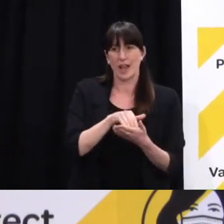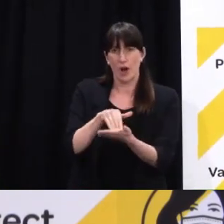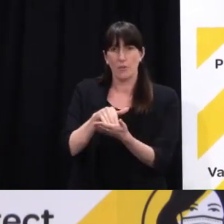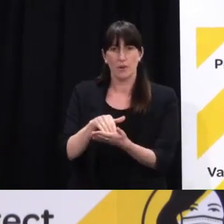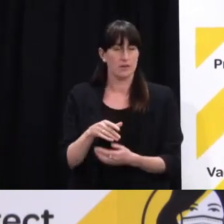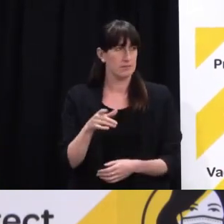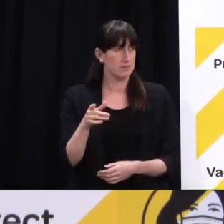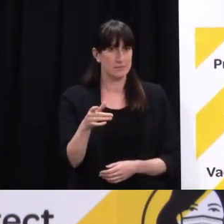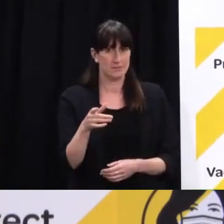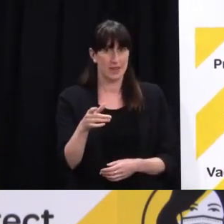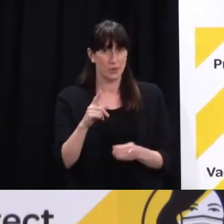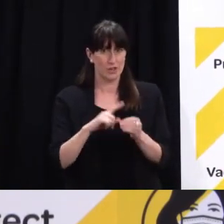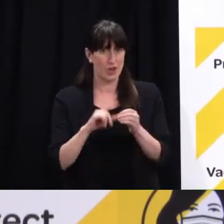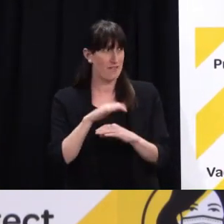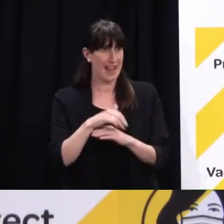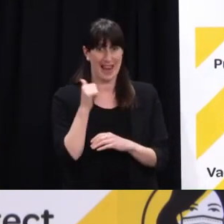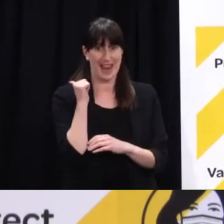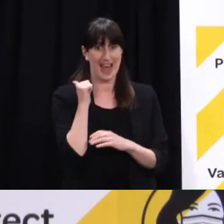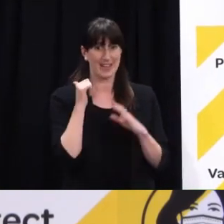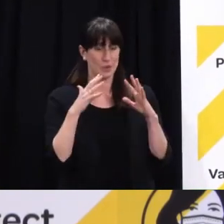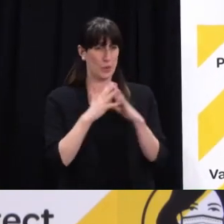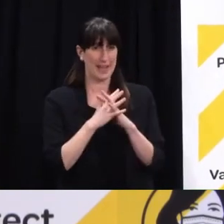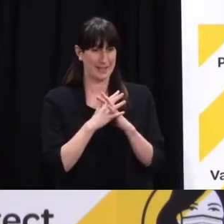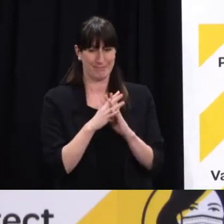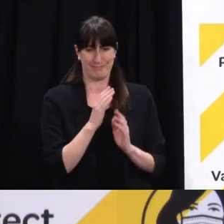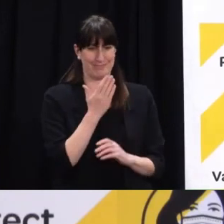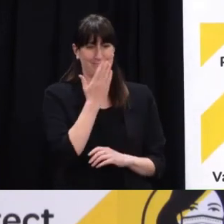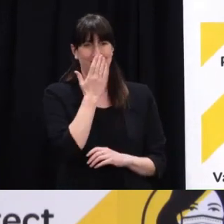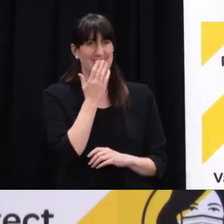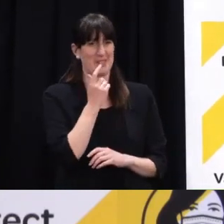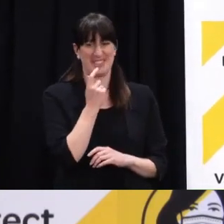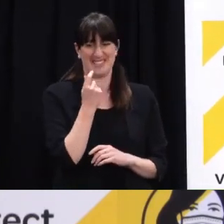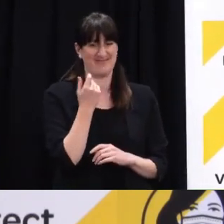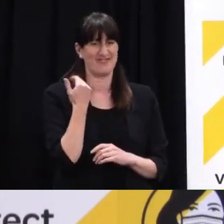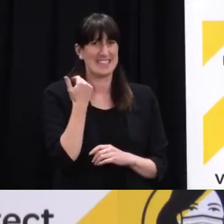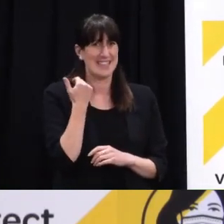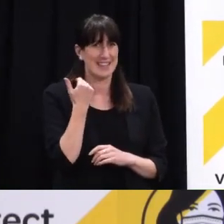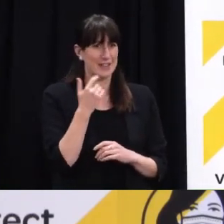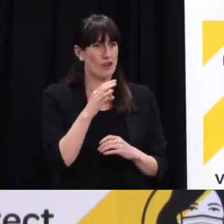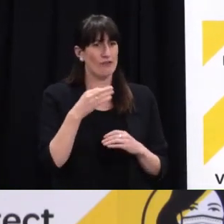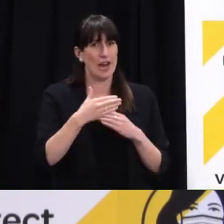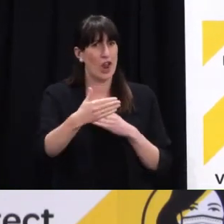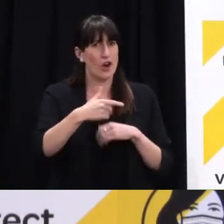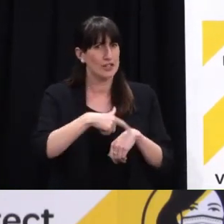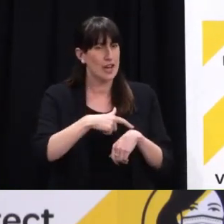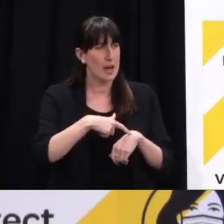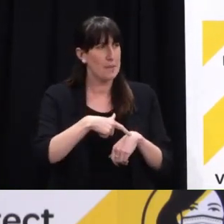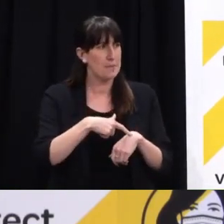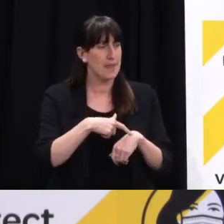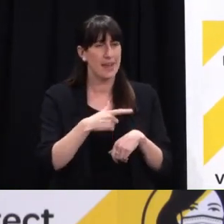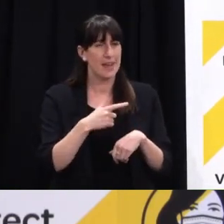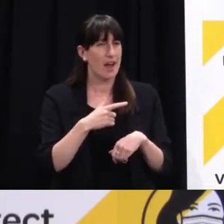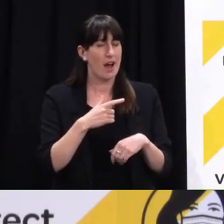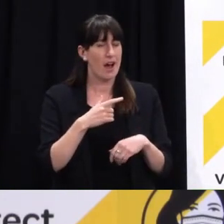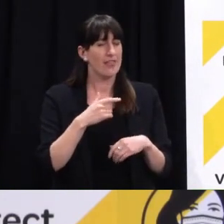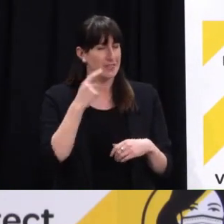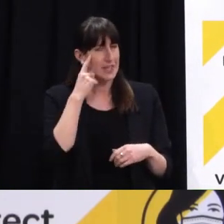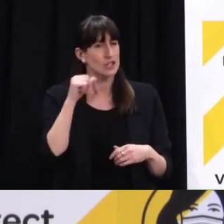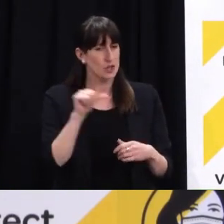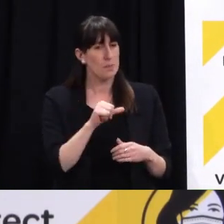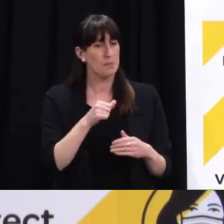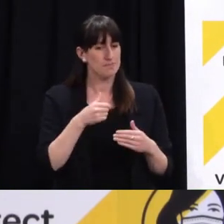obviously saw a need there and having to plug those gaps. You know, did we move fast enough to get,